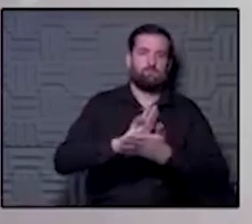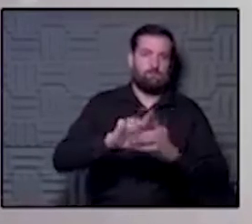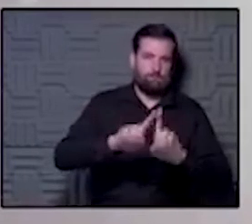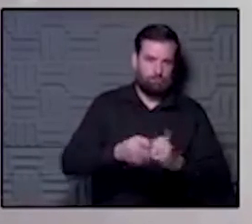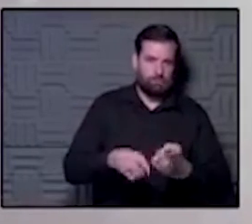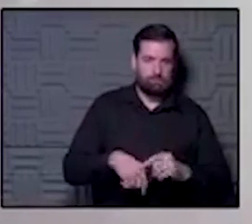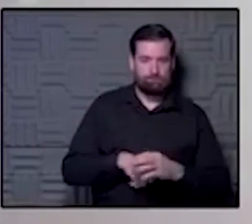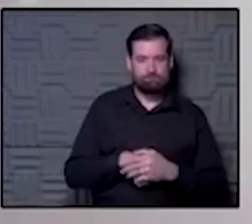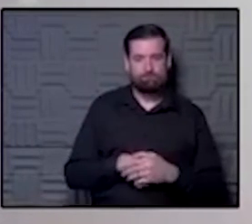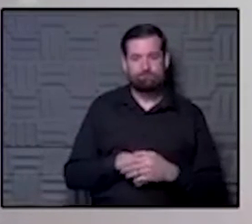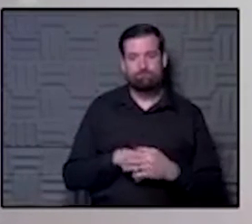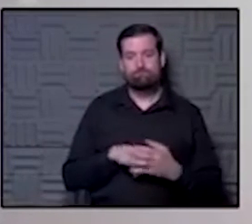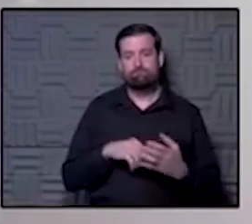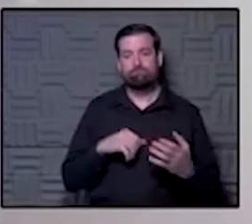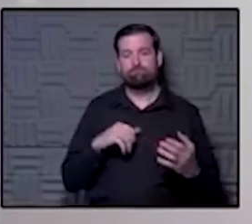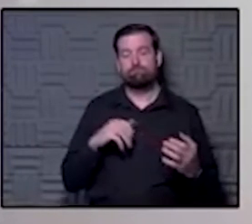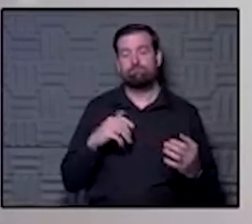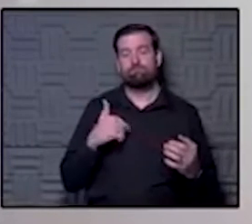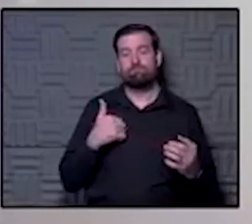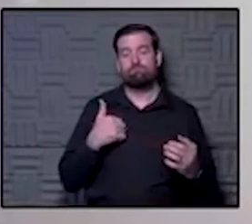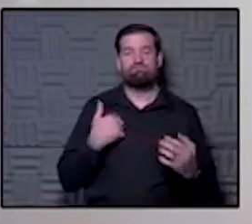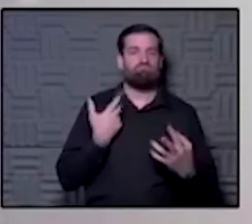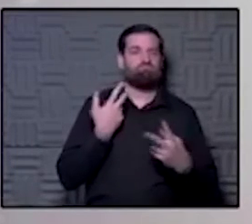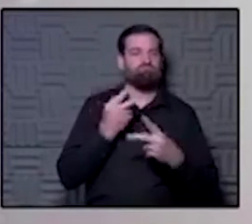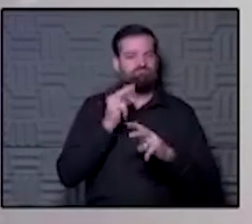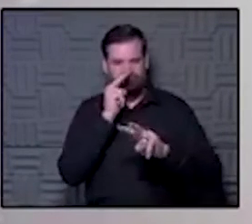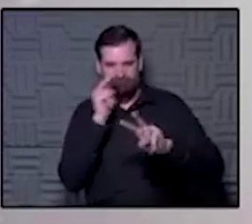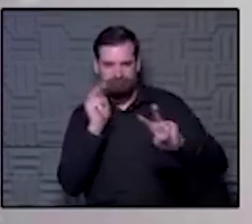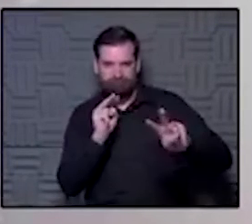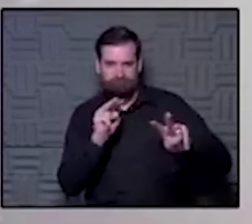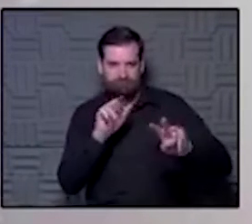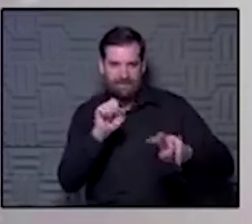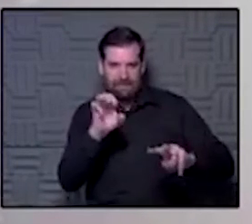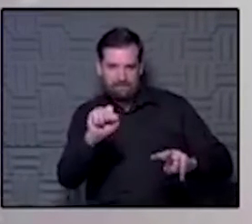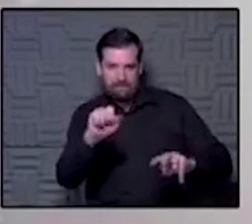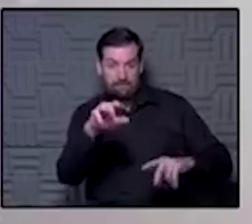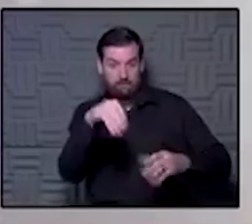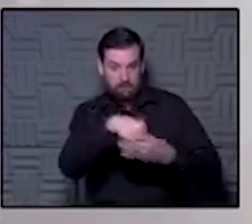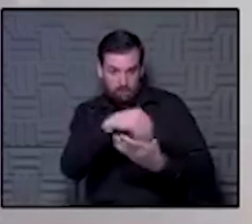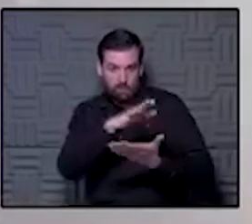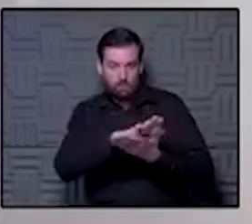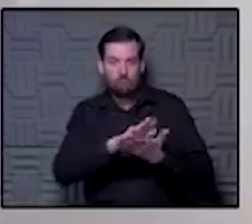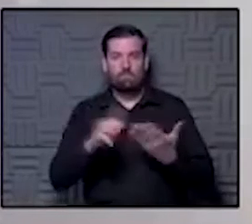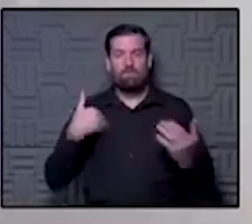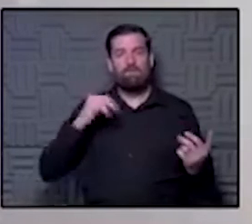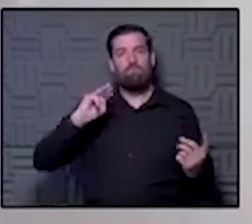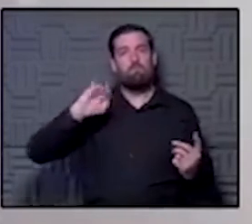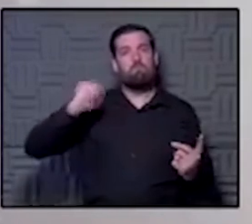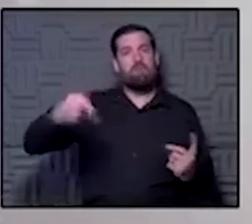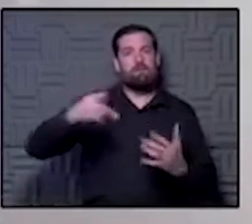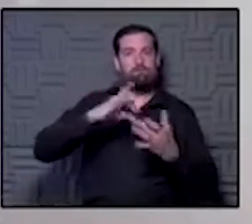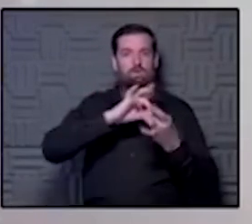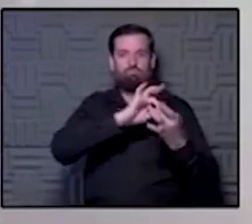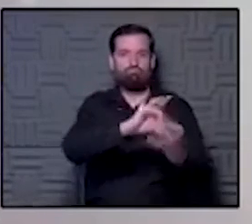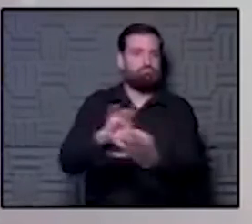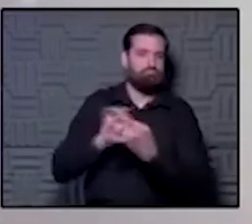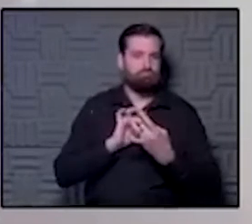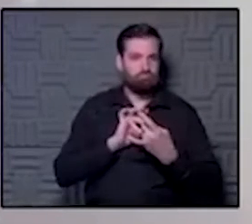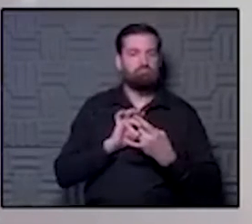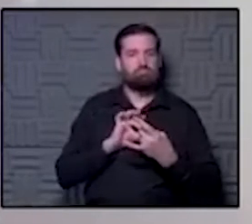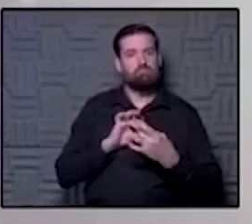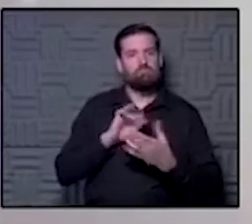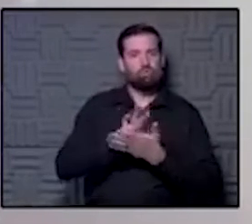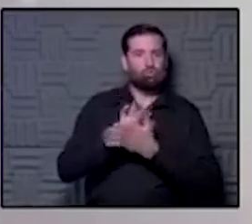and we are keeping an eye on cases in schools. We actually have a map of school-related cases on our COVID hub.